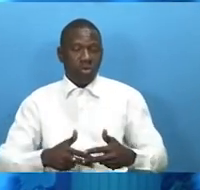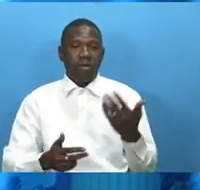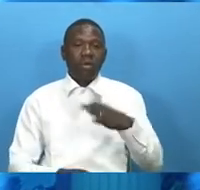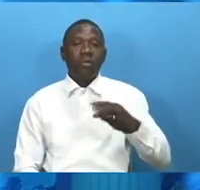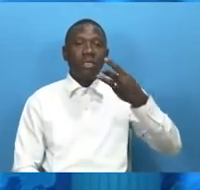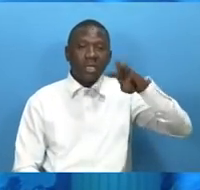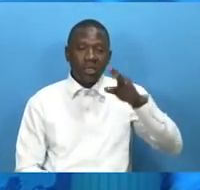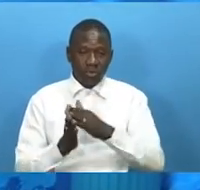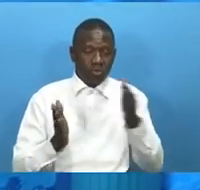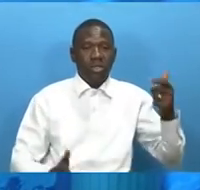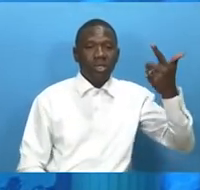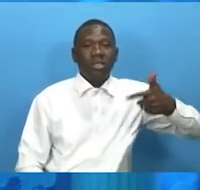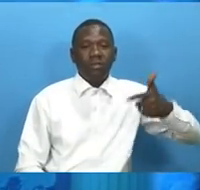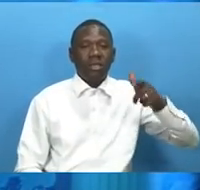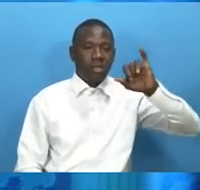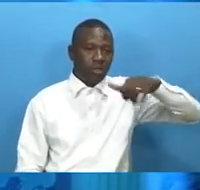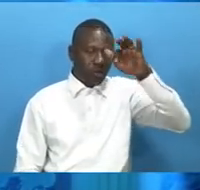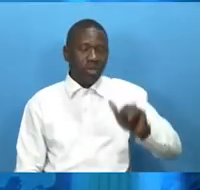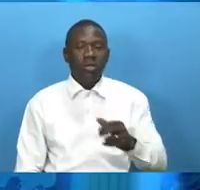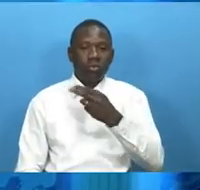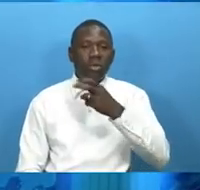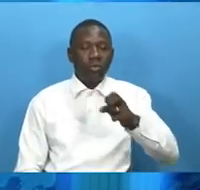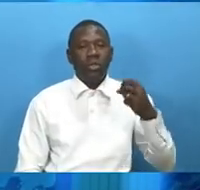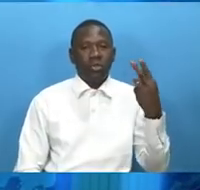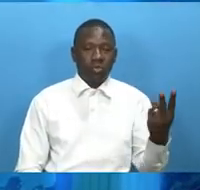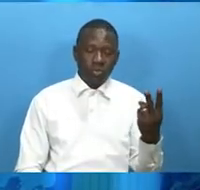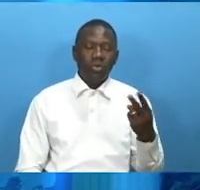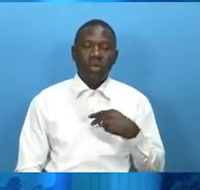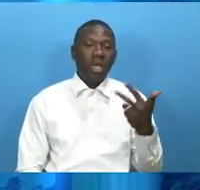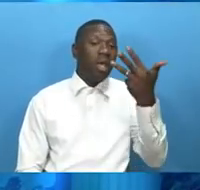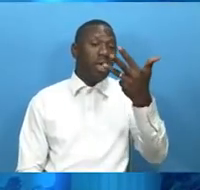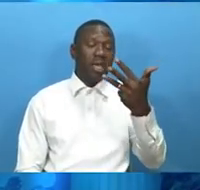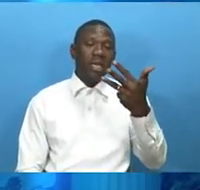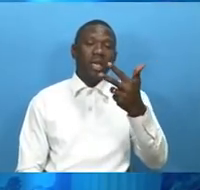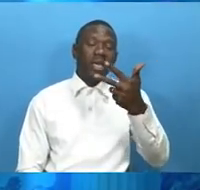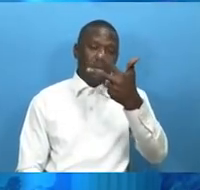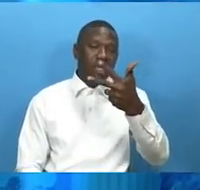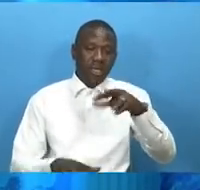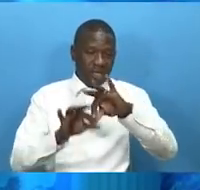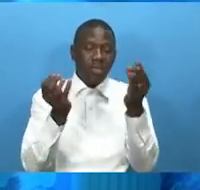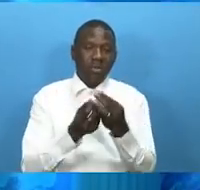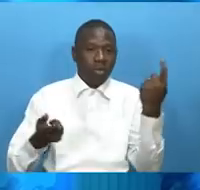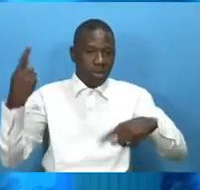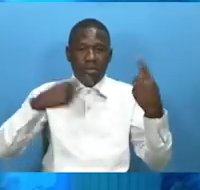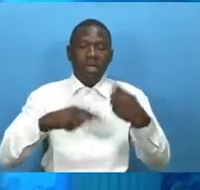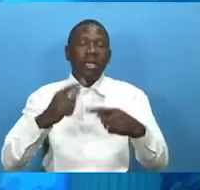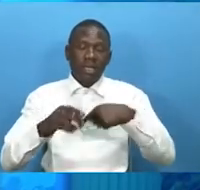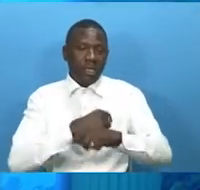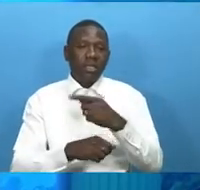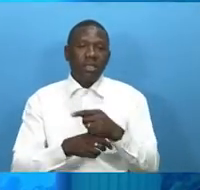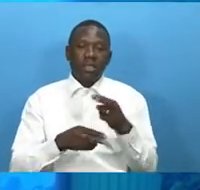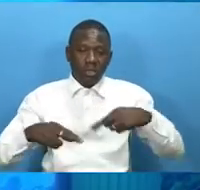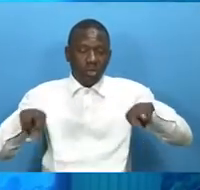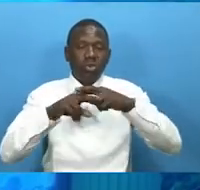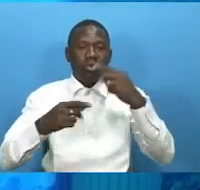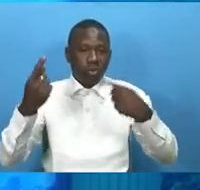2022 eight countries are expected to take part in the sub-regional competition our sports reporter momodugajaga visited their